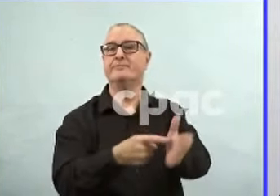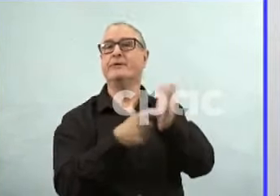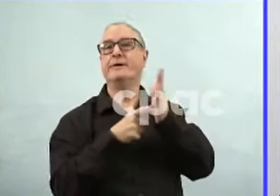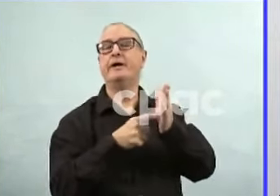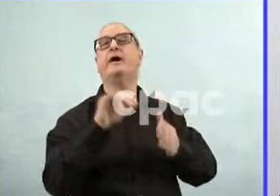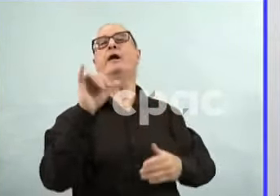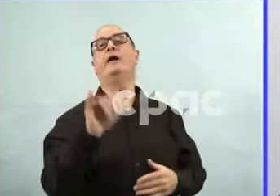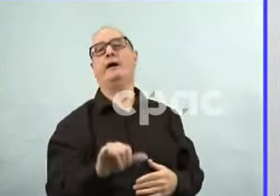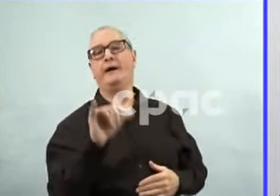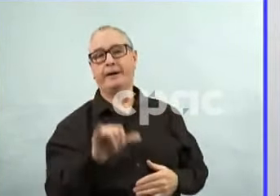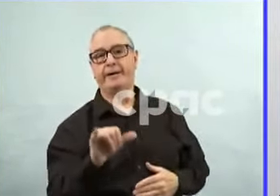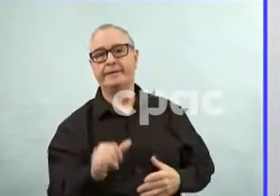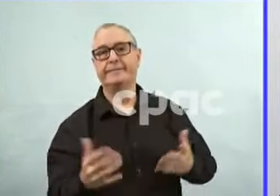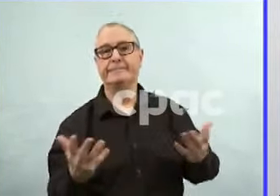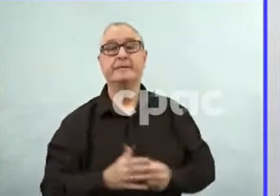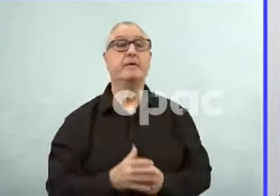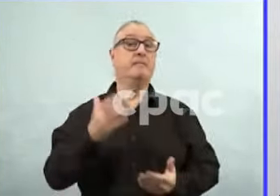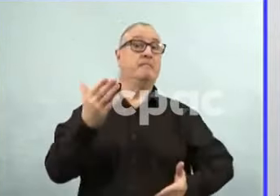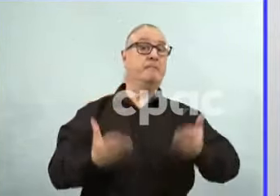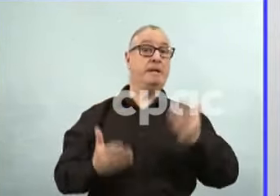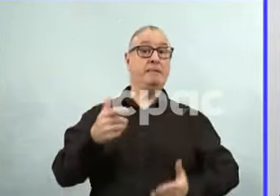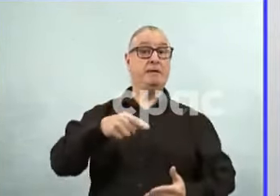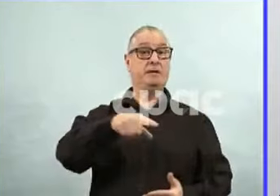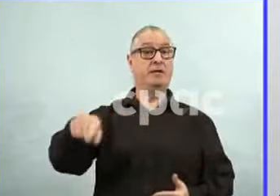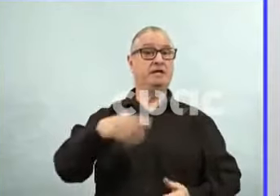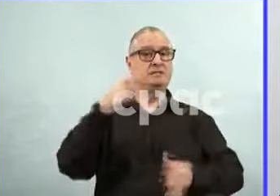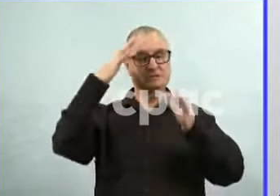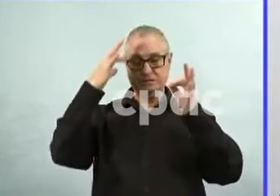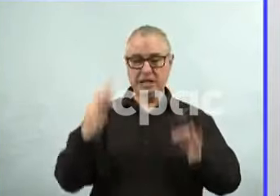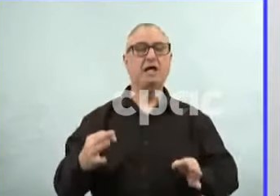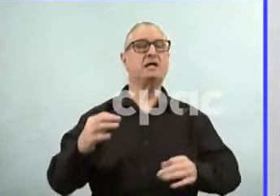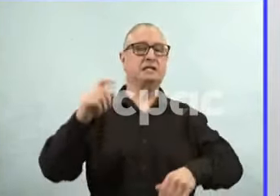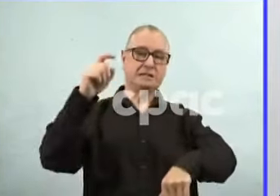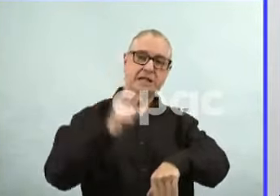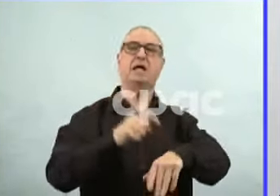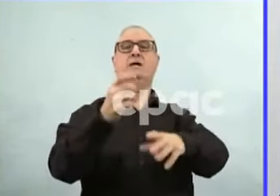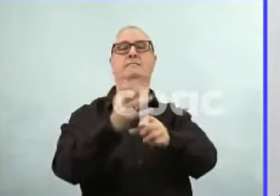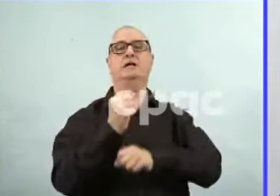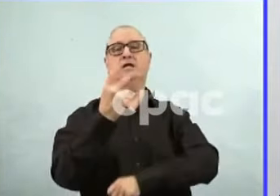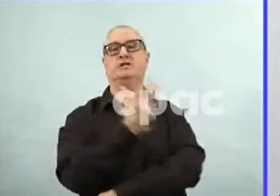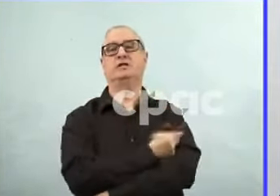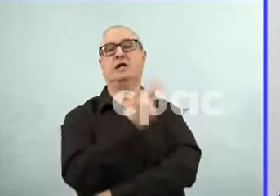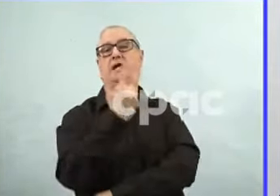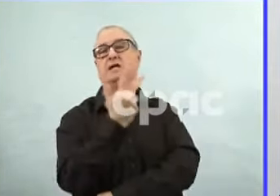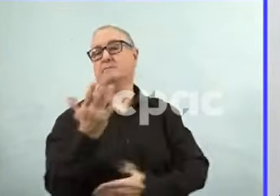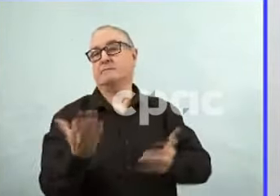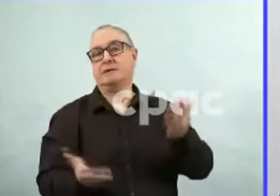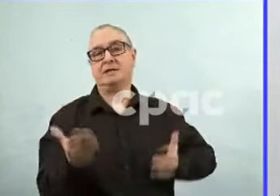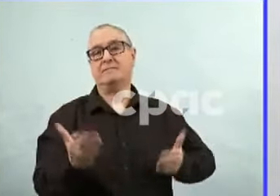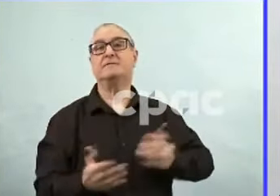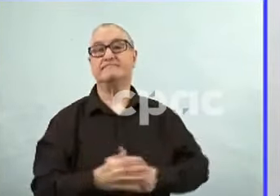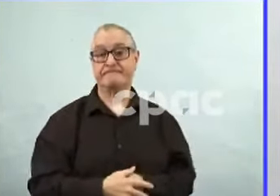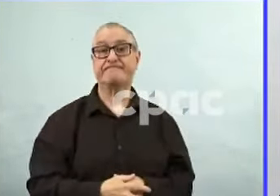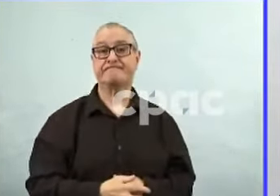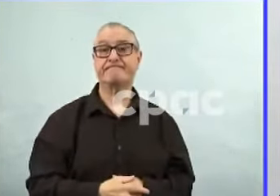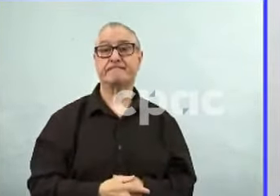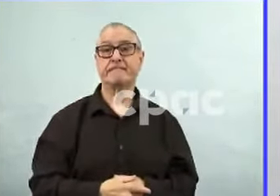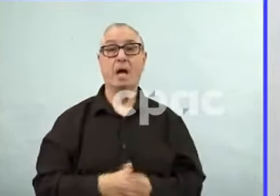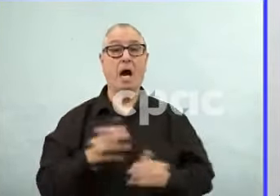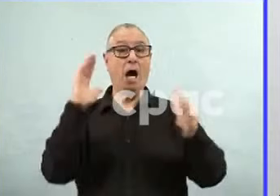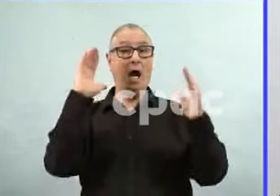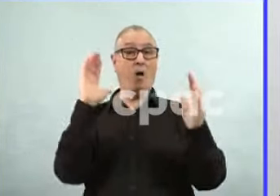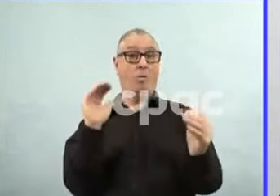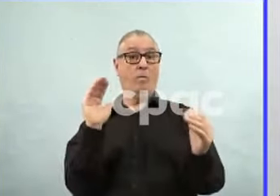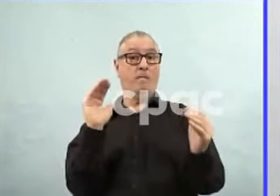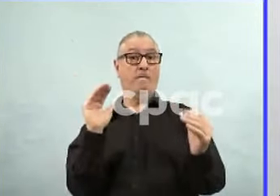situations in their own lives, may be choosing to get the vaccine. I am hopeful also that if Novavax is